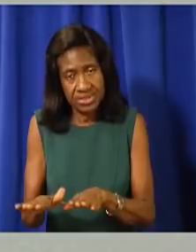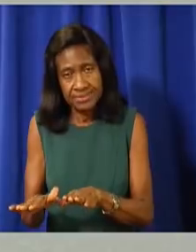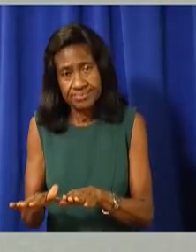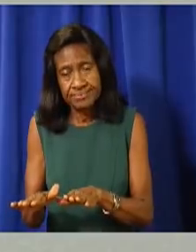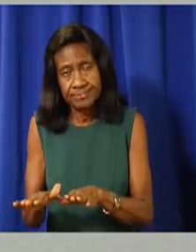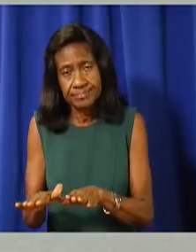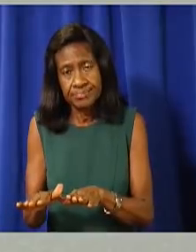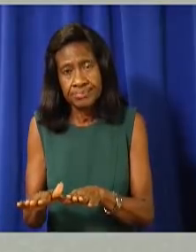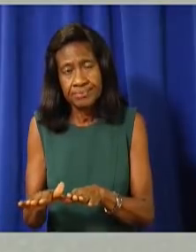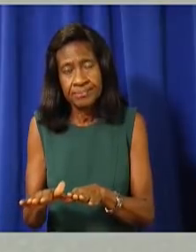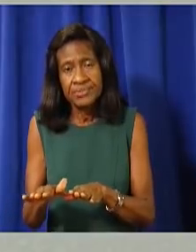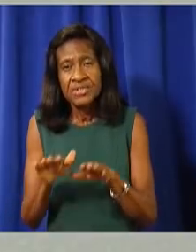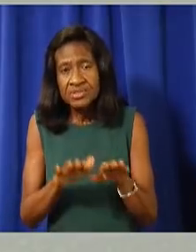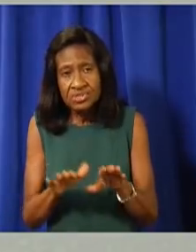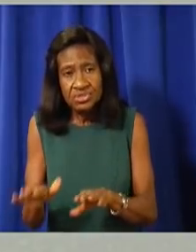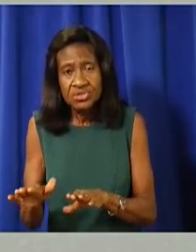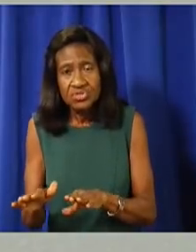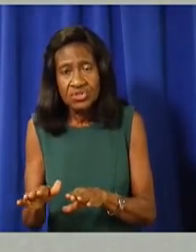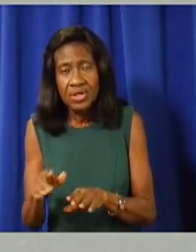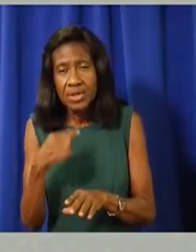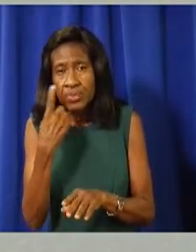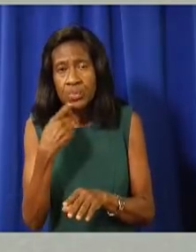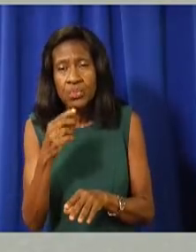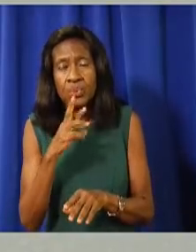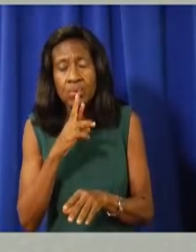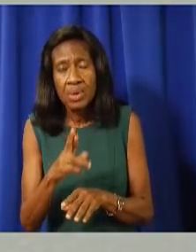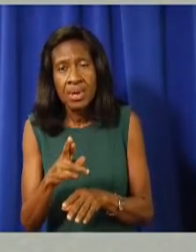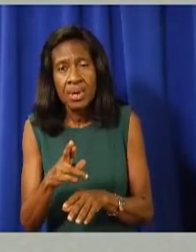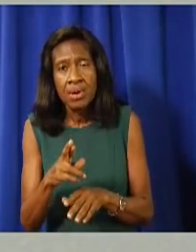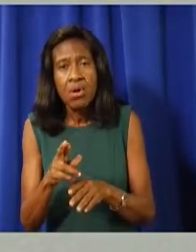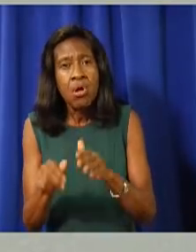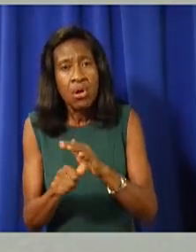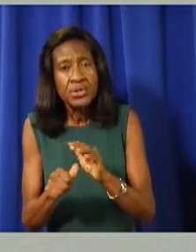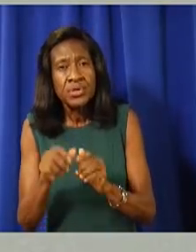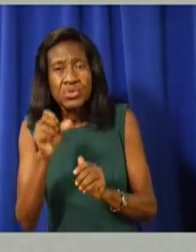Those who are younger than 12 cannot at this time take the vaccine.